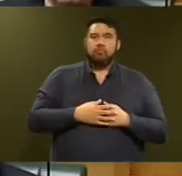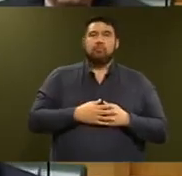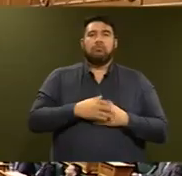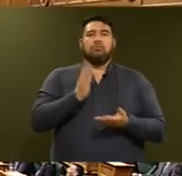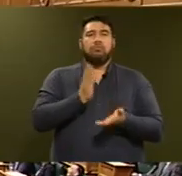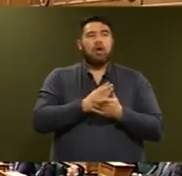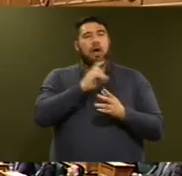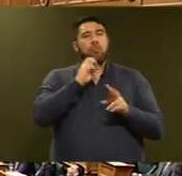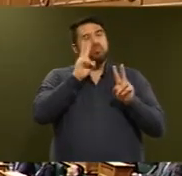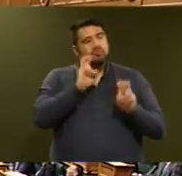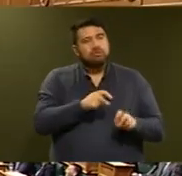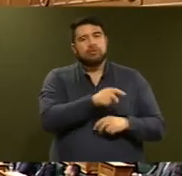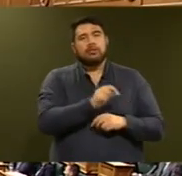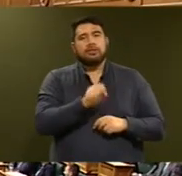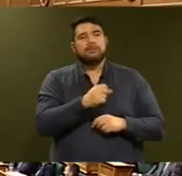it.